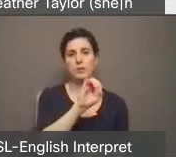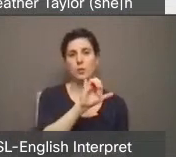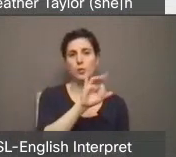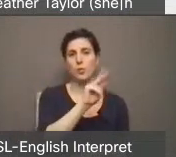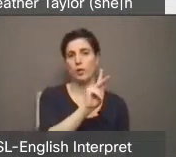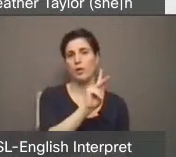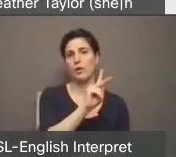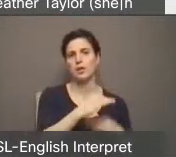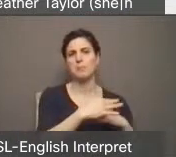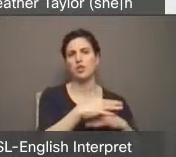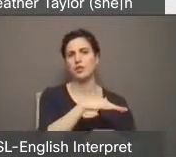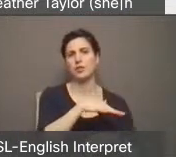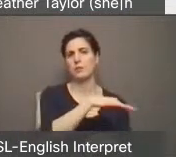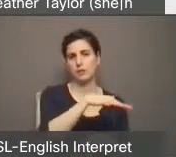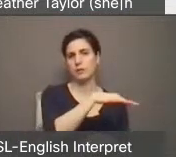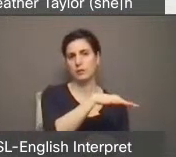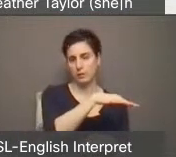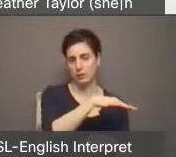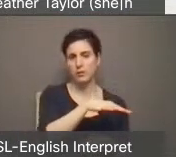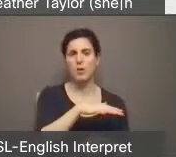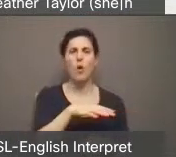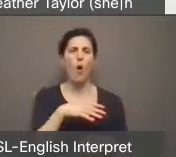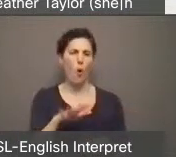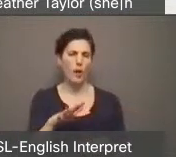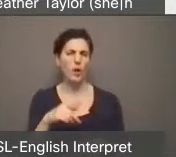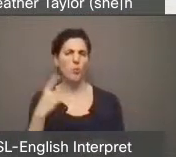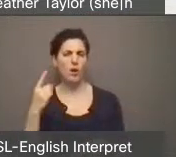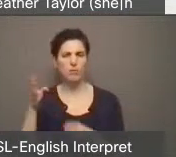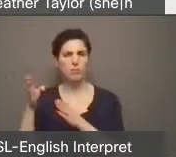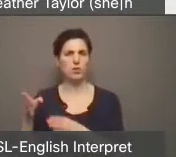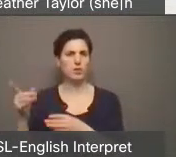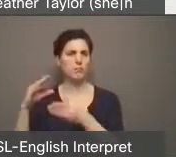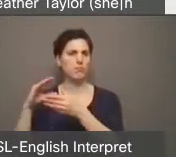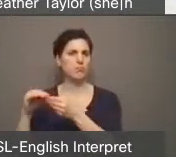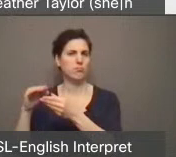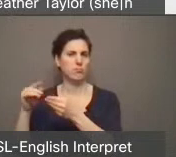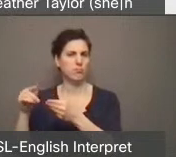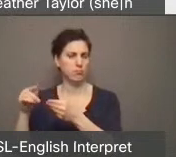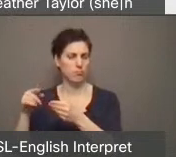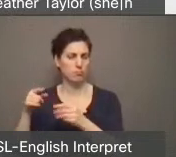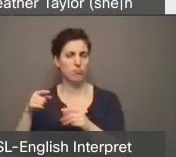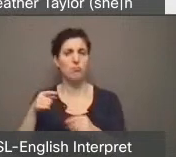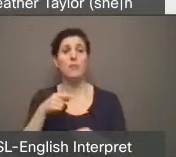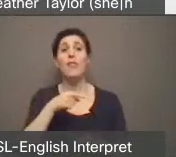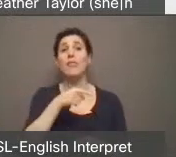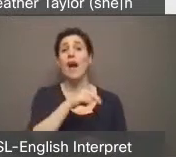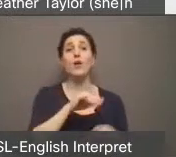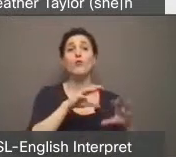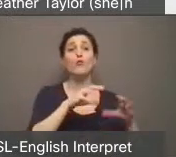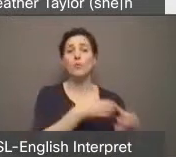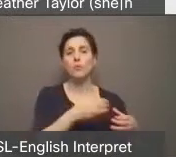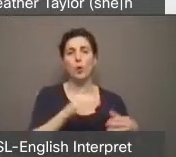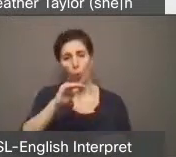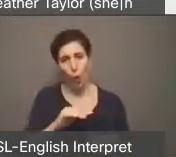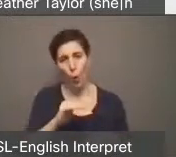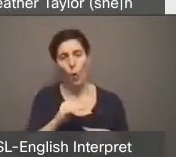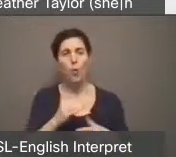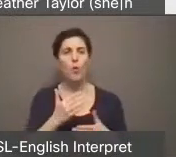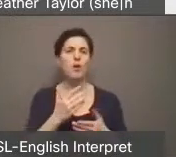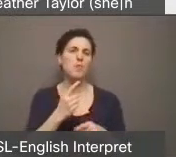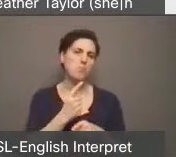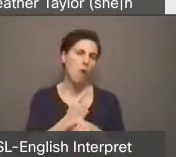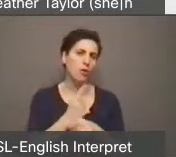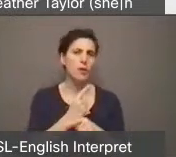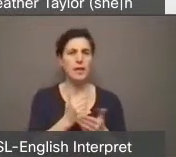And as you've heard, ACORN is a group of low to moderate income people fighting for change.